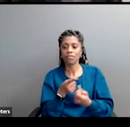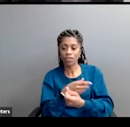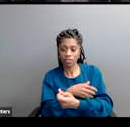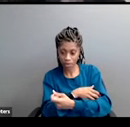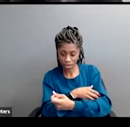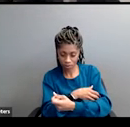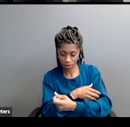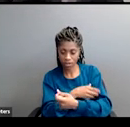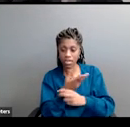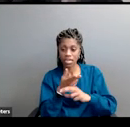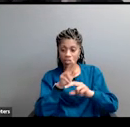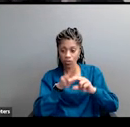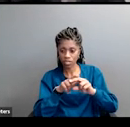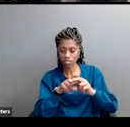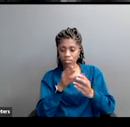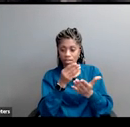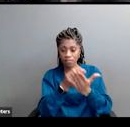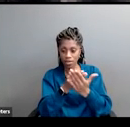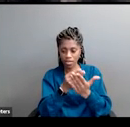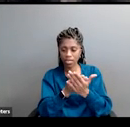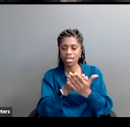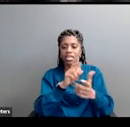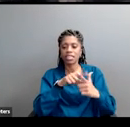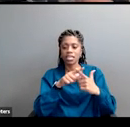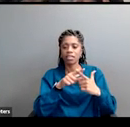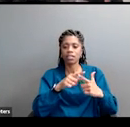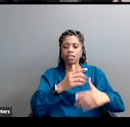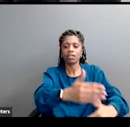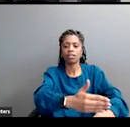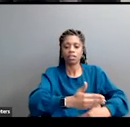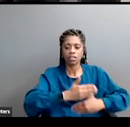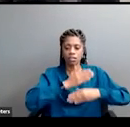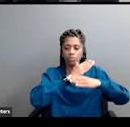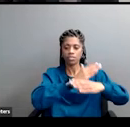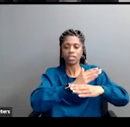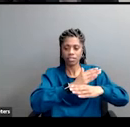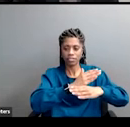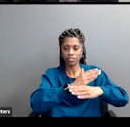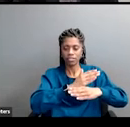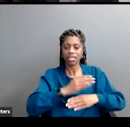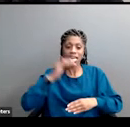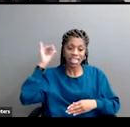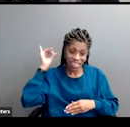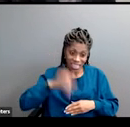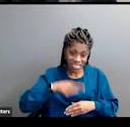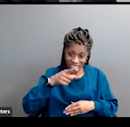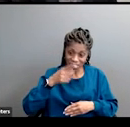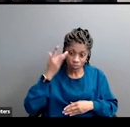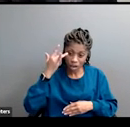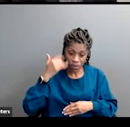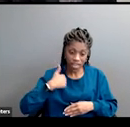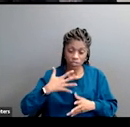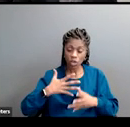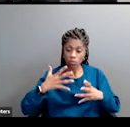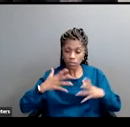your profits. This is what we're living now. This is why there's so much energy behind the culture wars. The